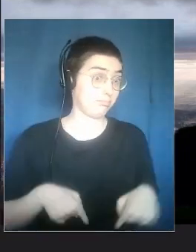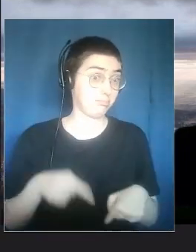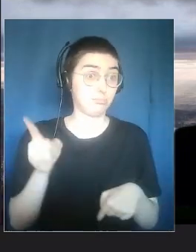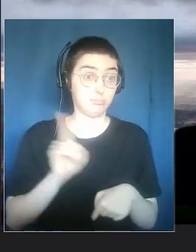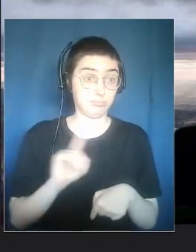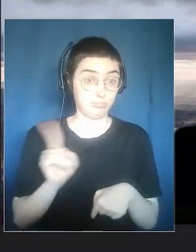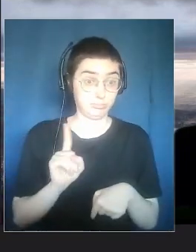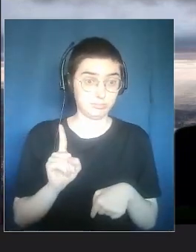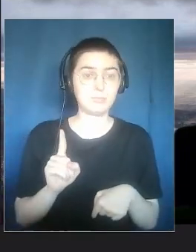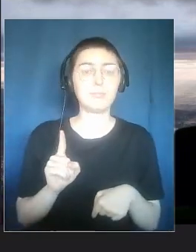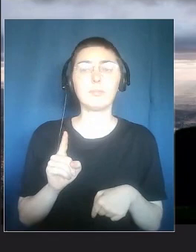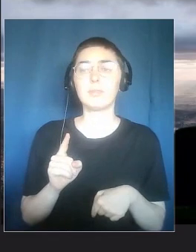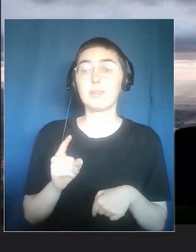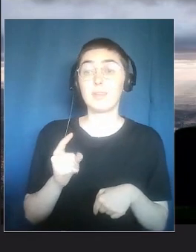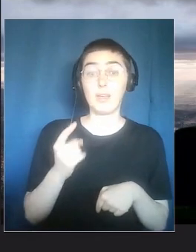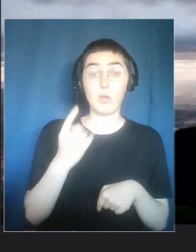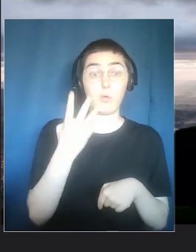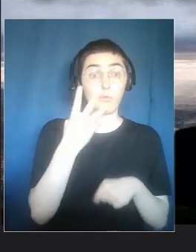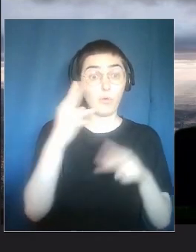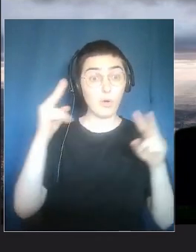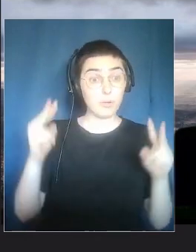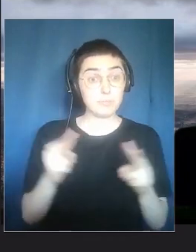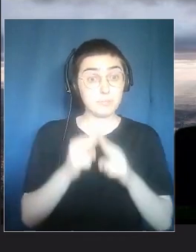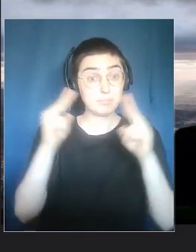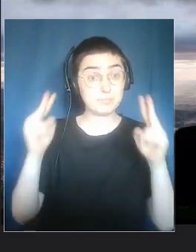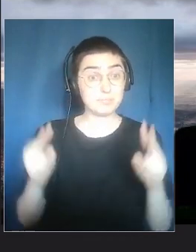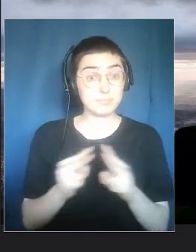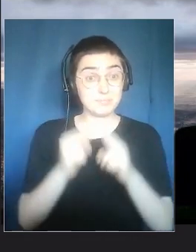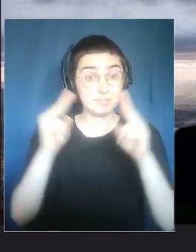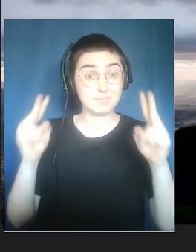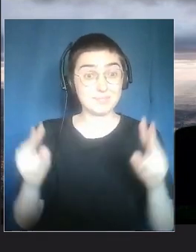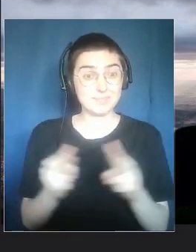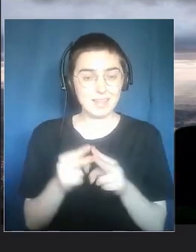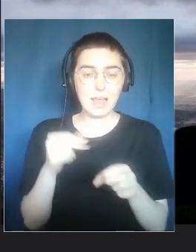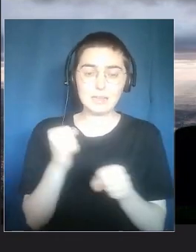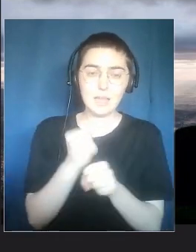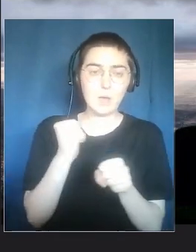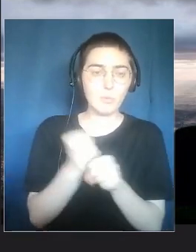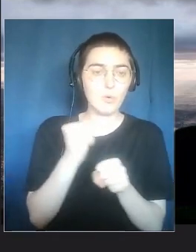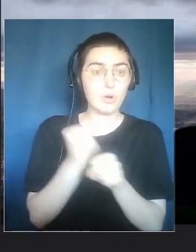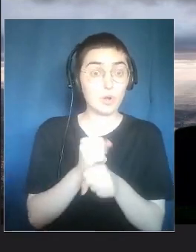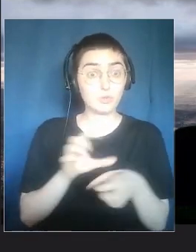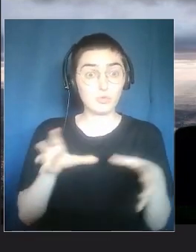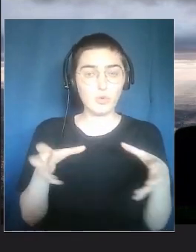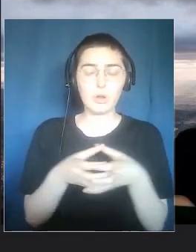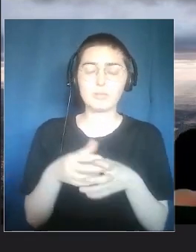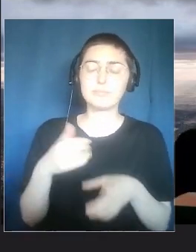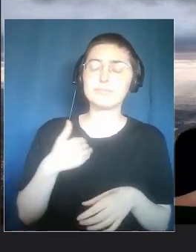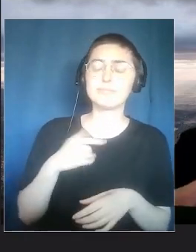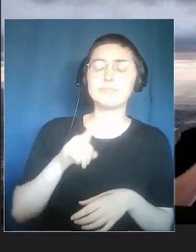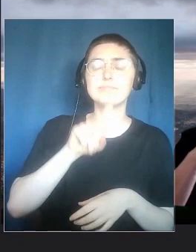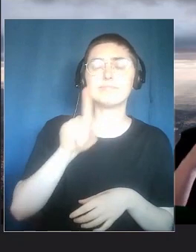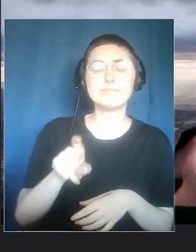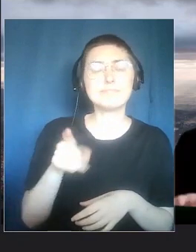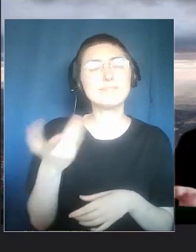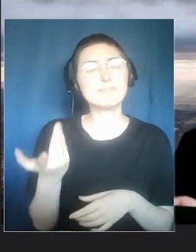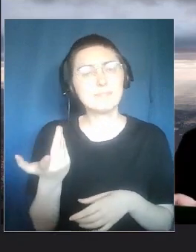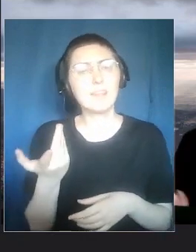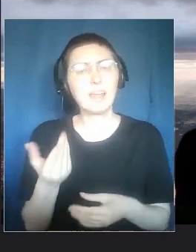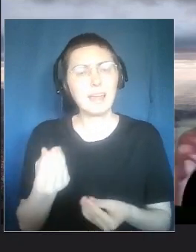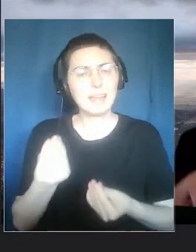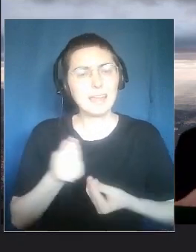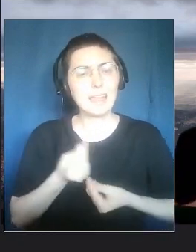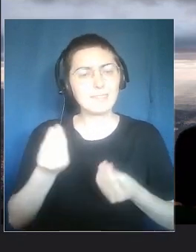Over four laboratory meetings, we started to ask them to identify some interest places.